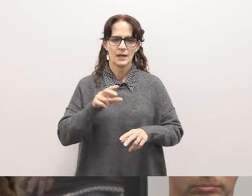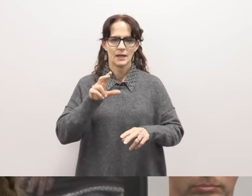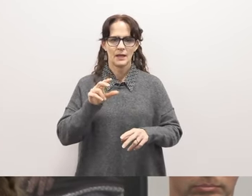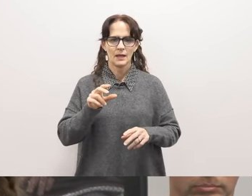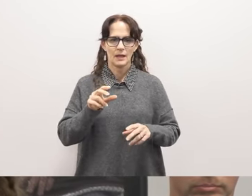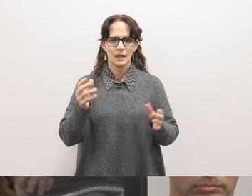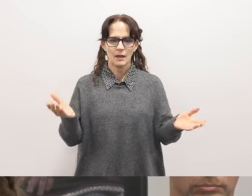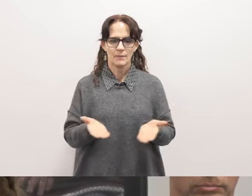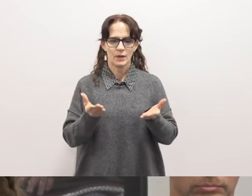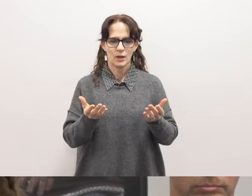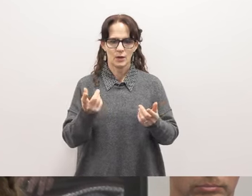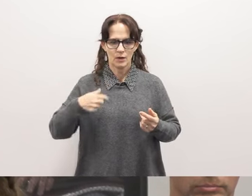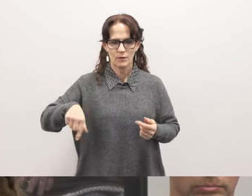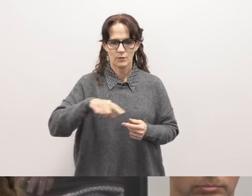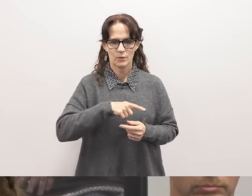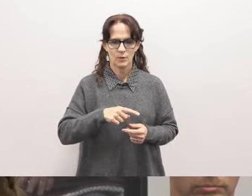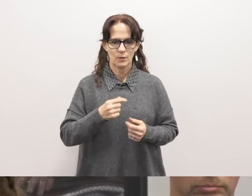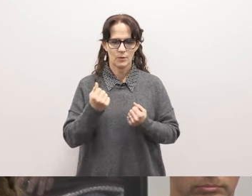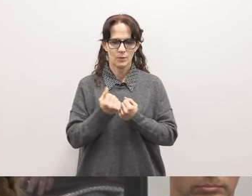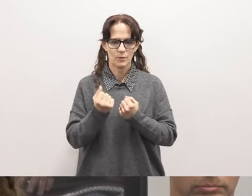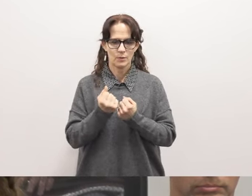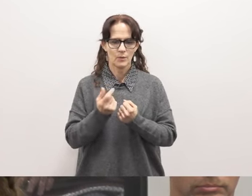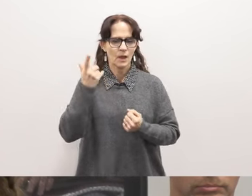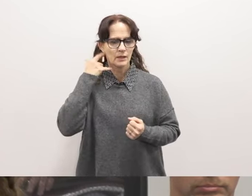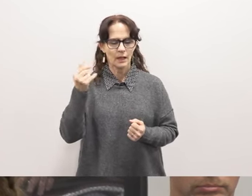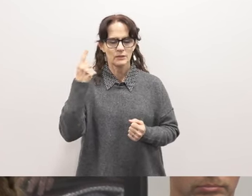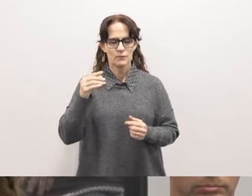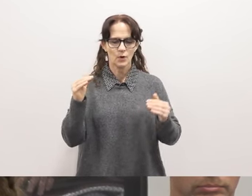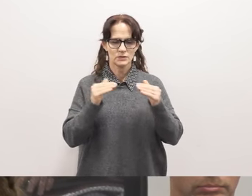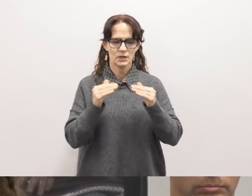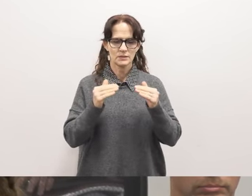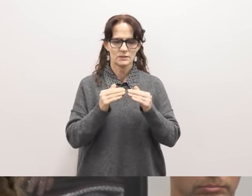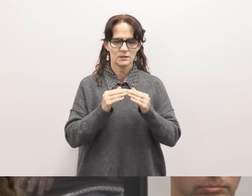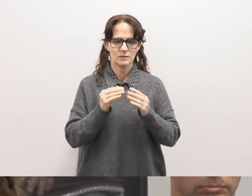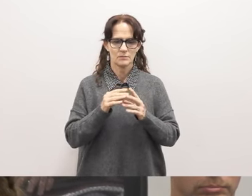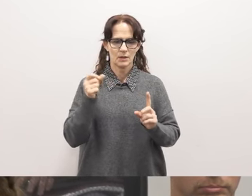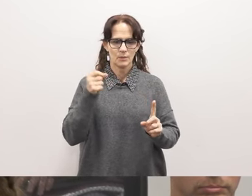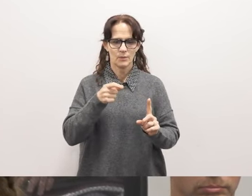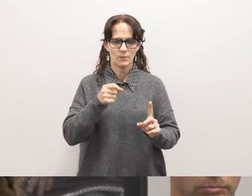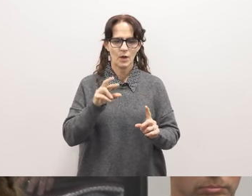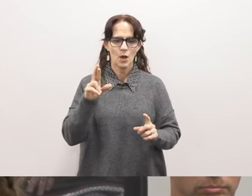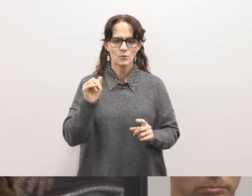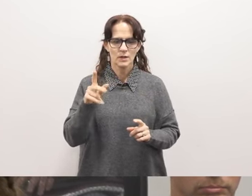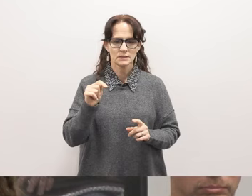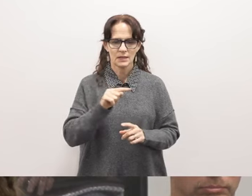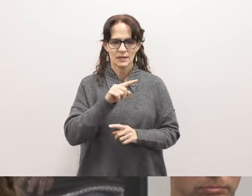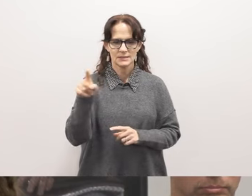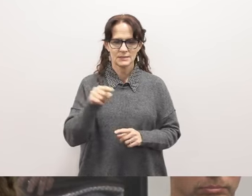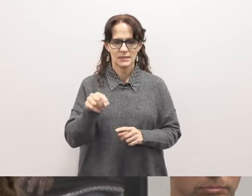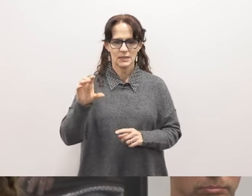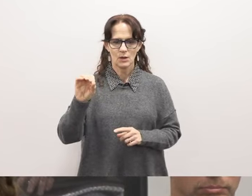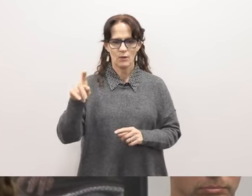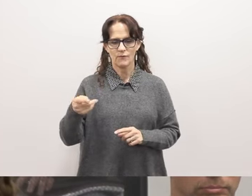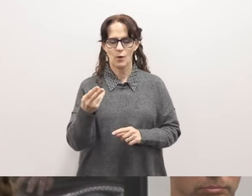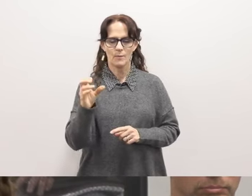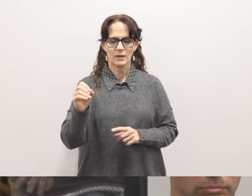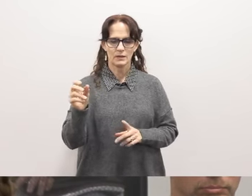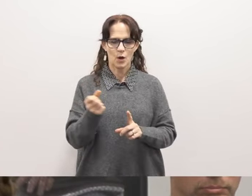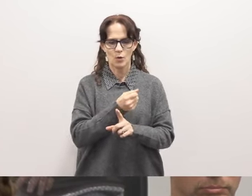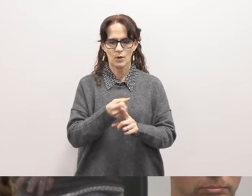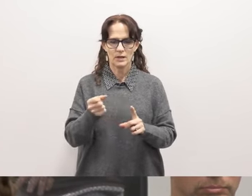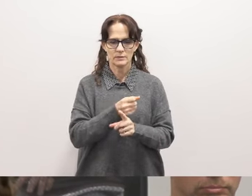you all in front of you all alongside Californians for Justice who have been targeted by racist and xenophobic harassment for our support